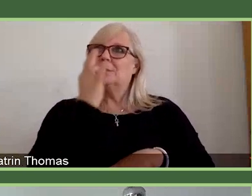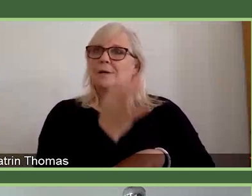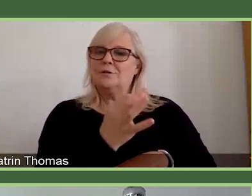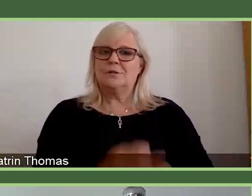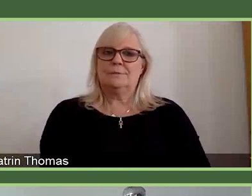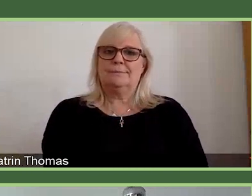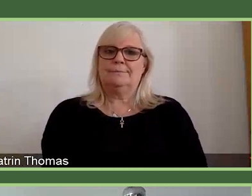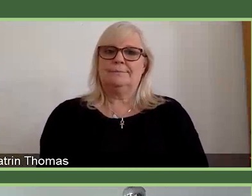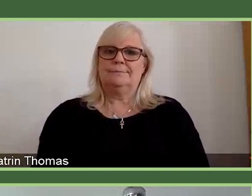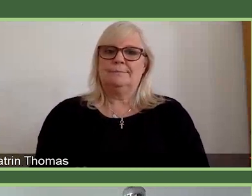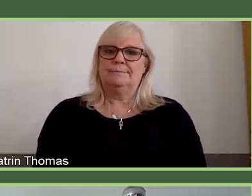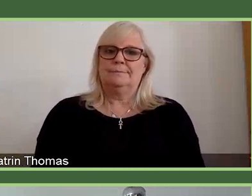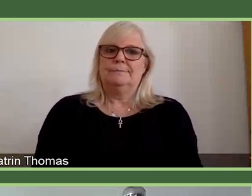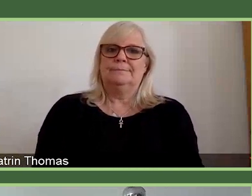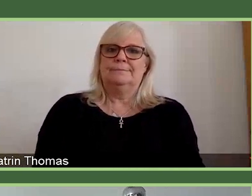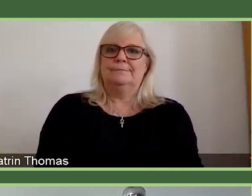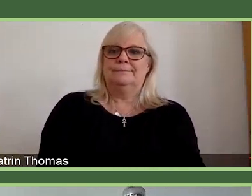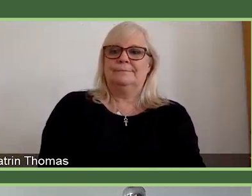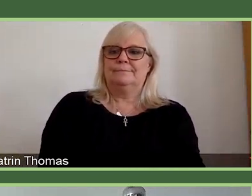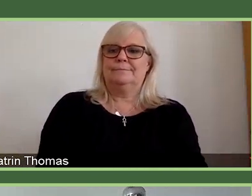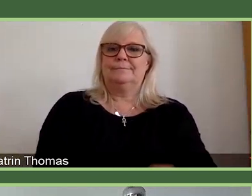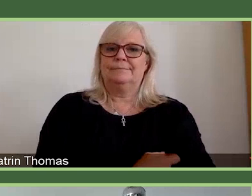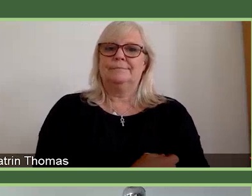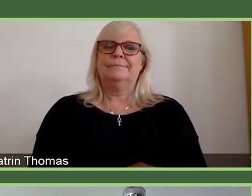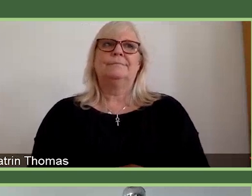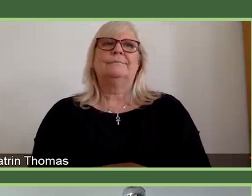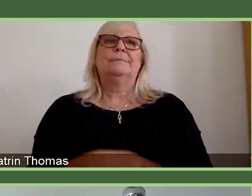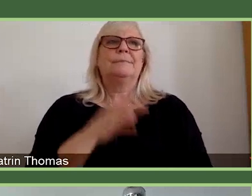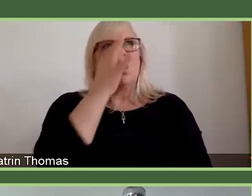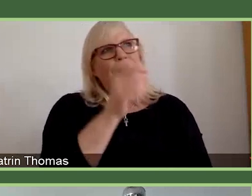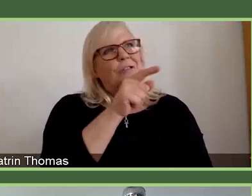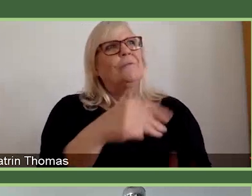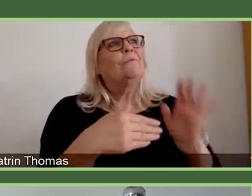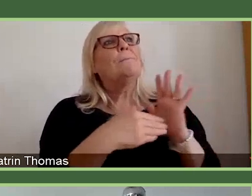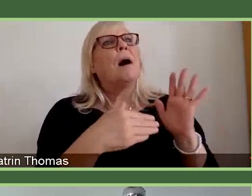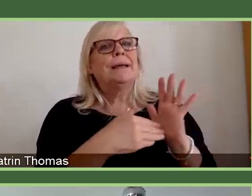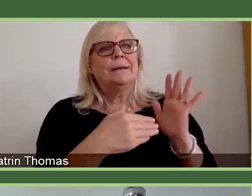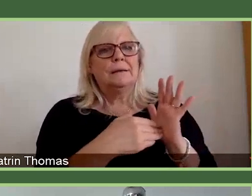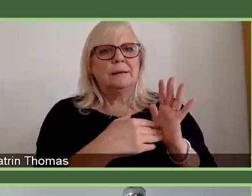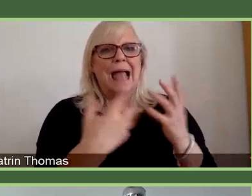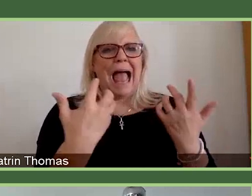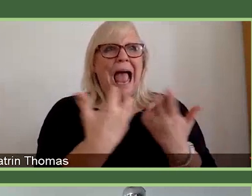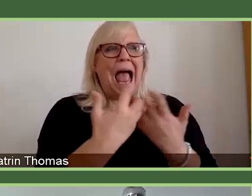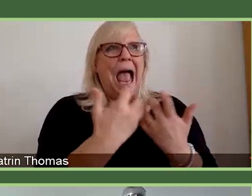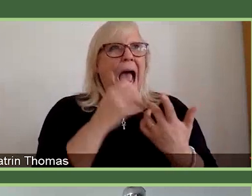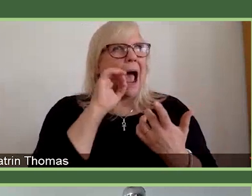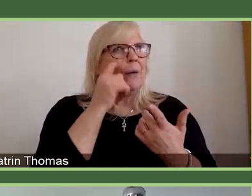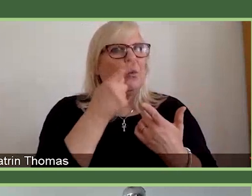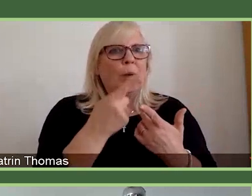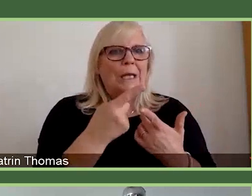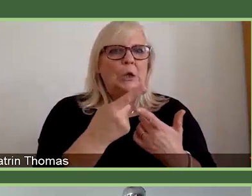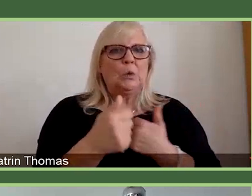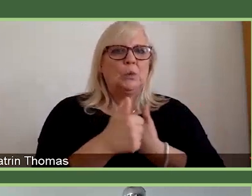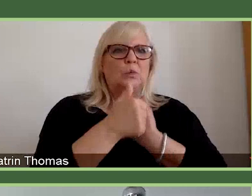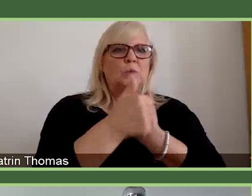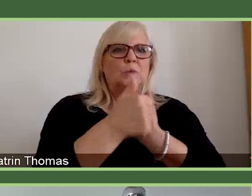This one is for you, Michael. How will you support research enrichment, for example, public engagement for your